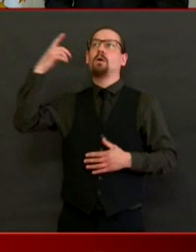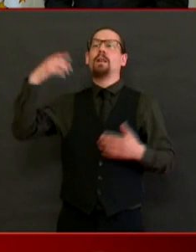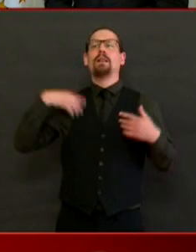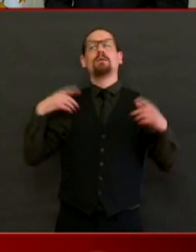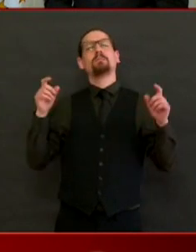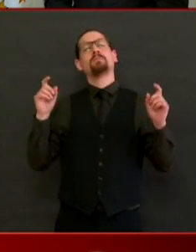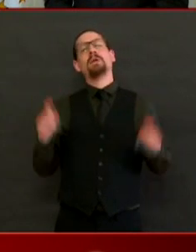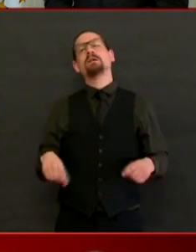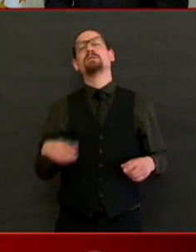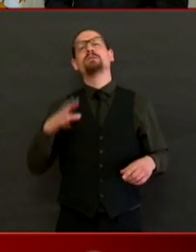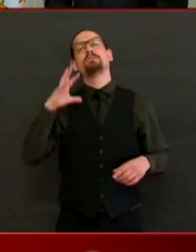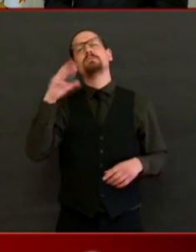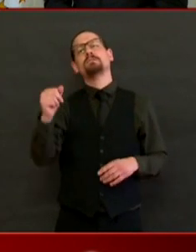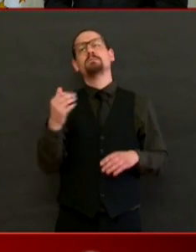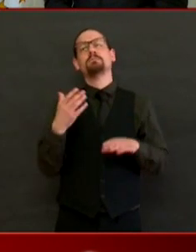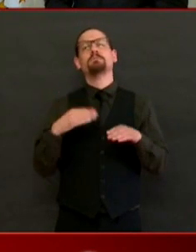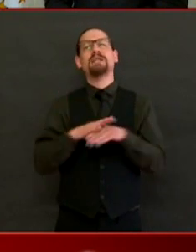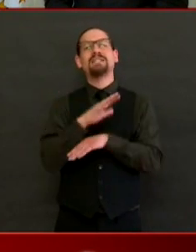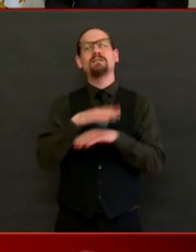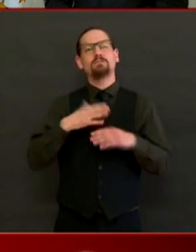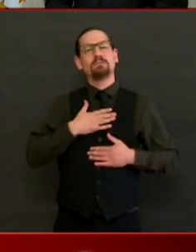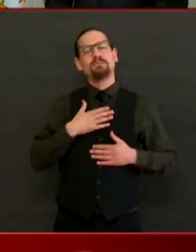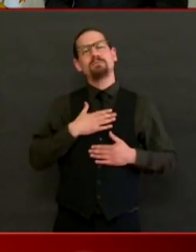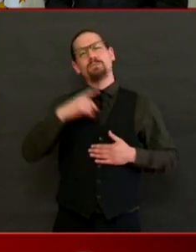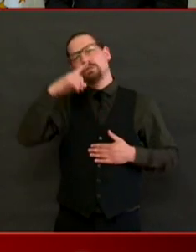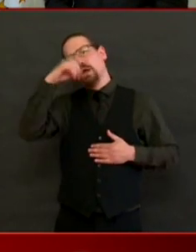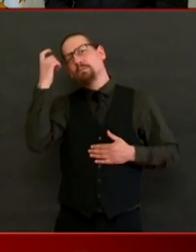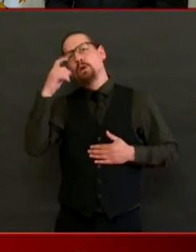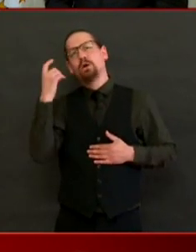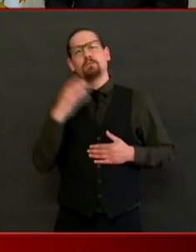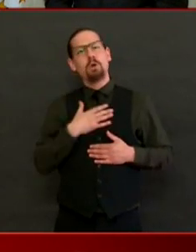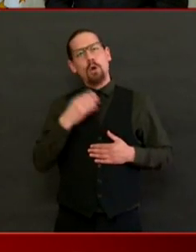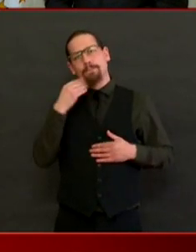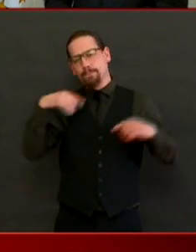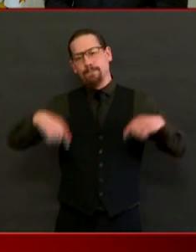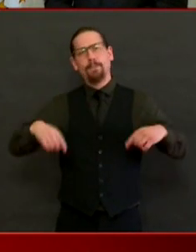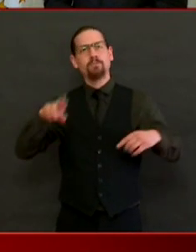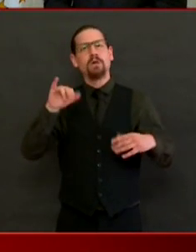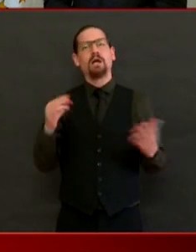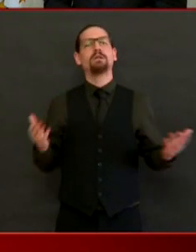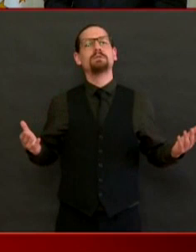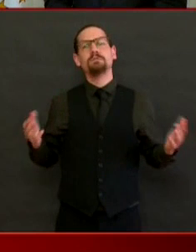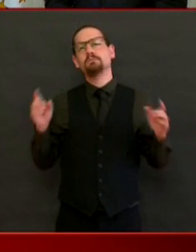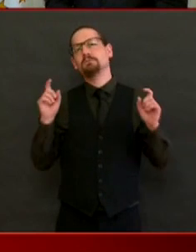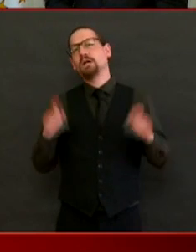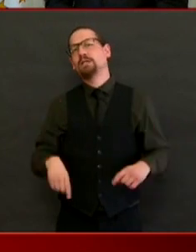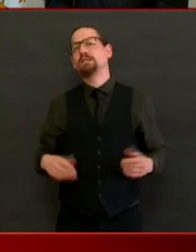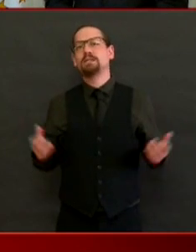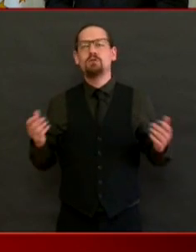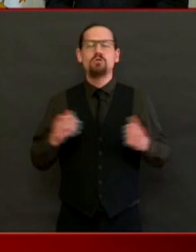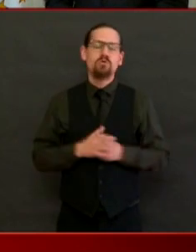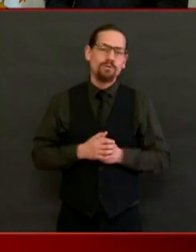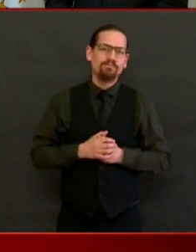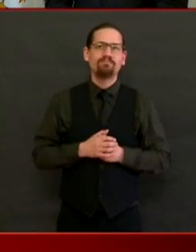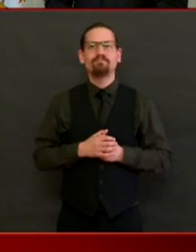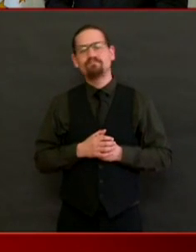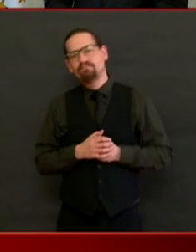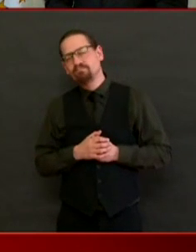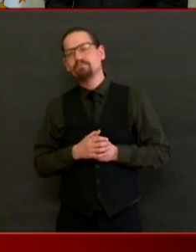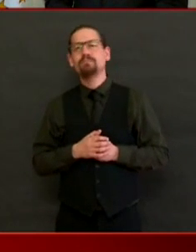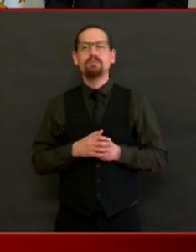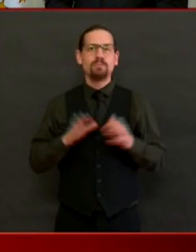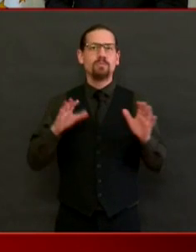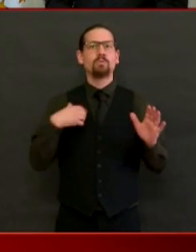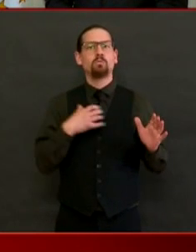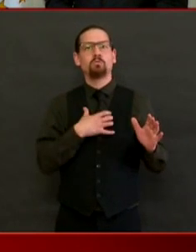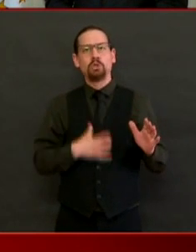summer. I don't yet. But I would like to say that we will be